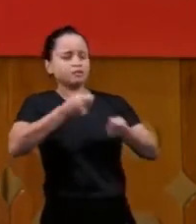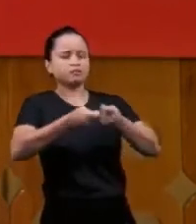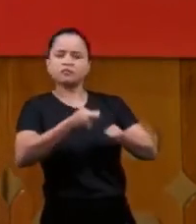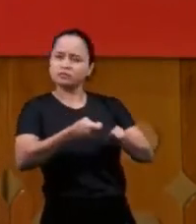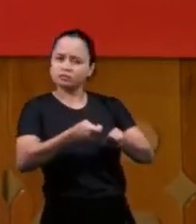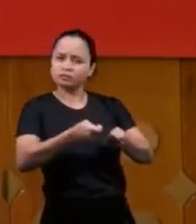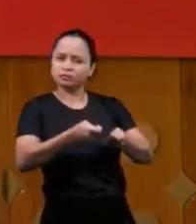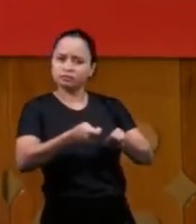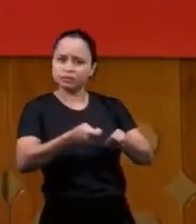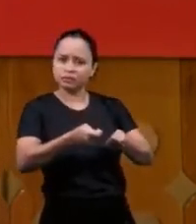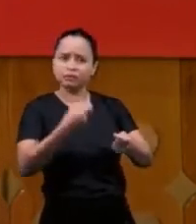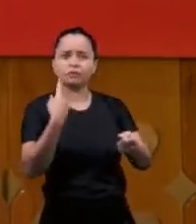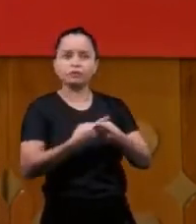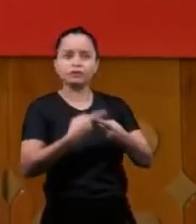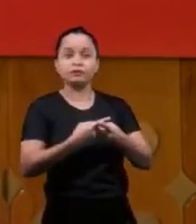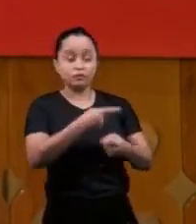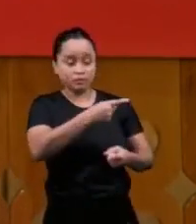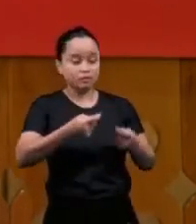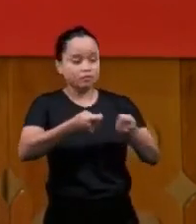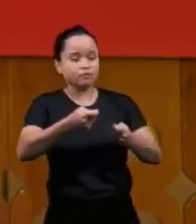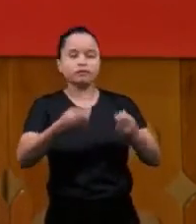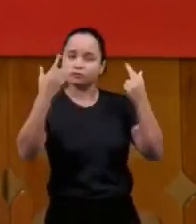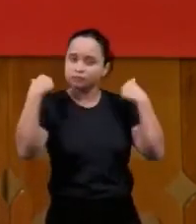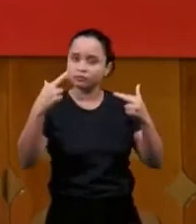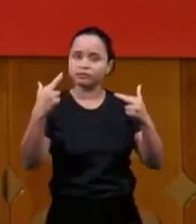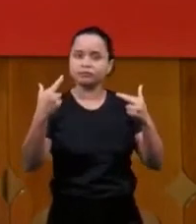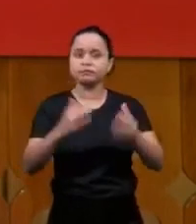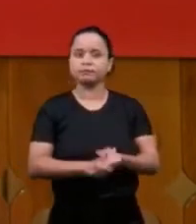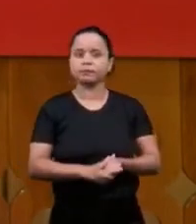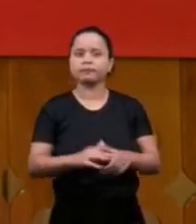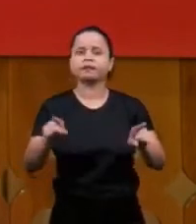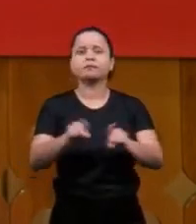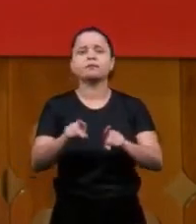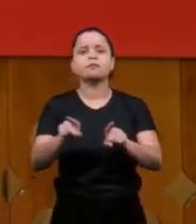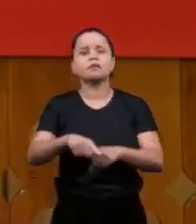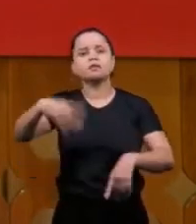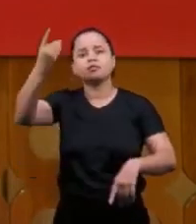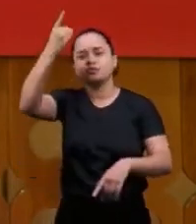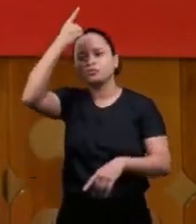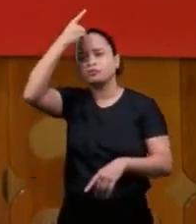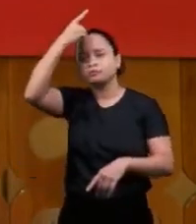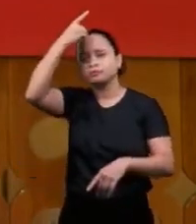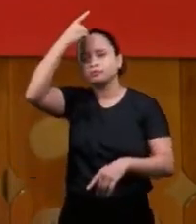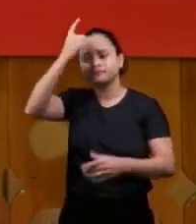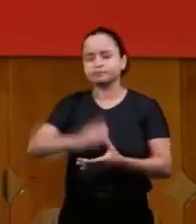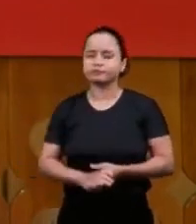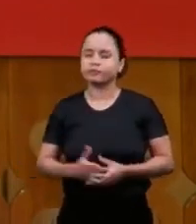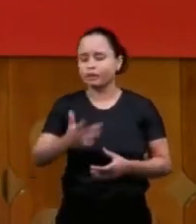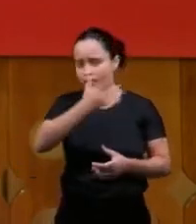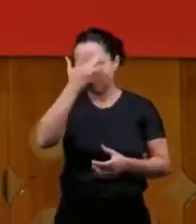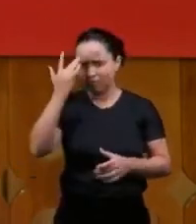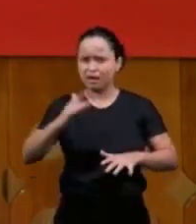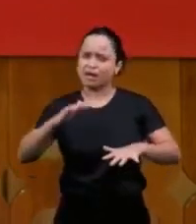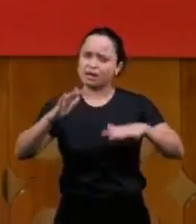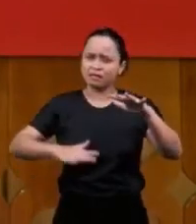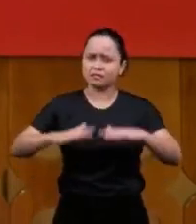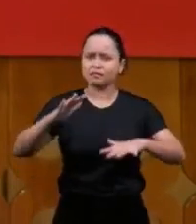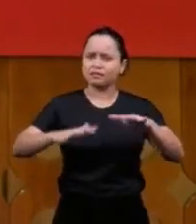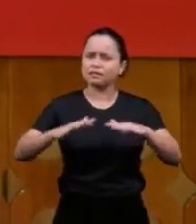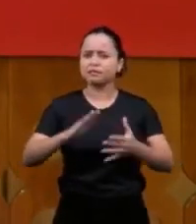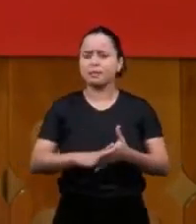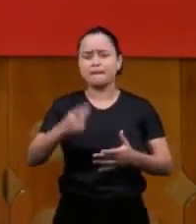guidance there's no government there's no discipline there's no gifts people sometimes think that